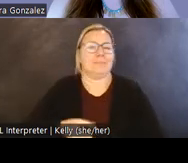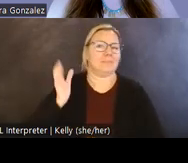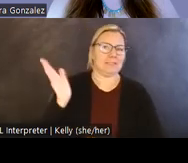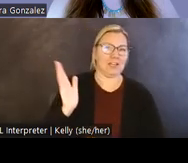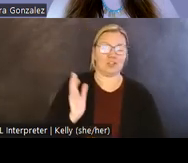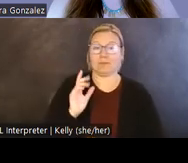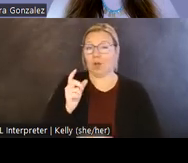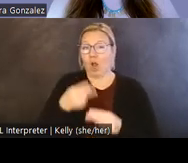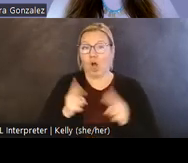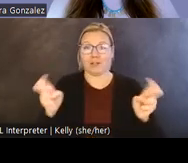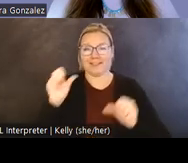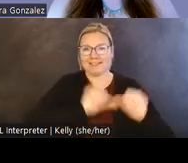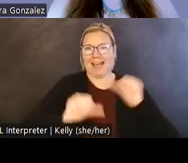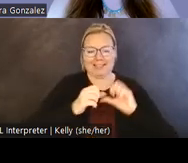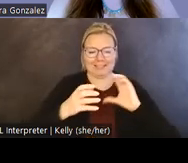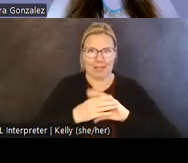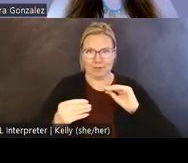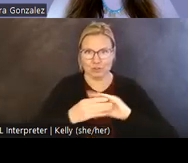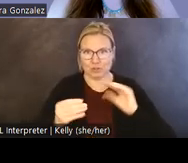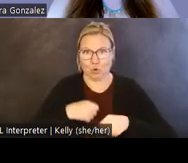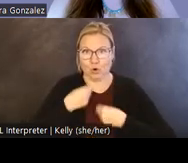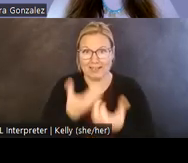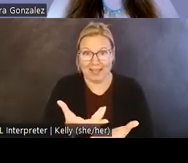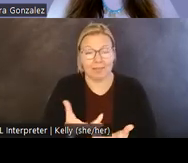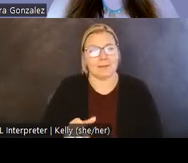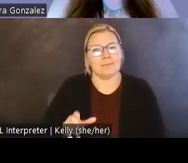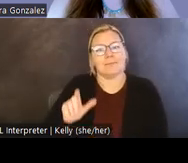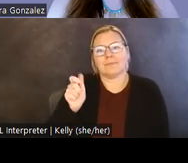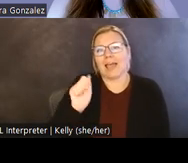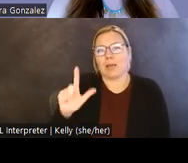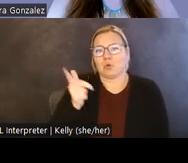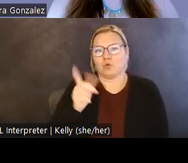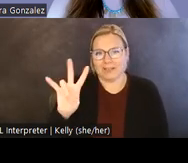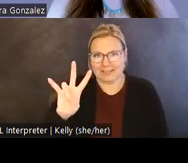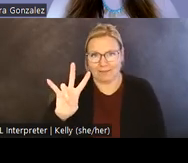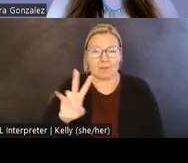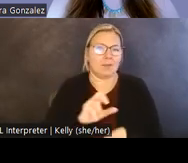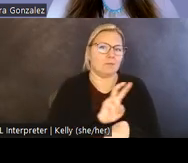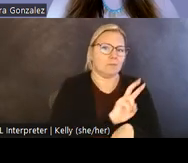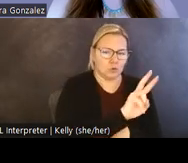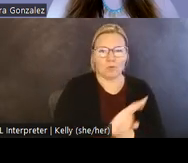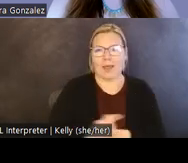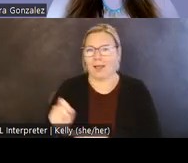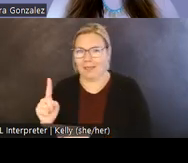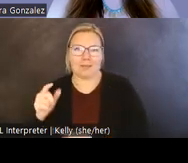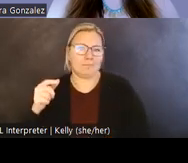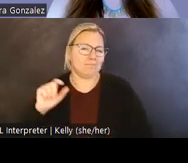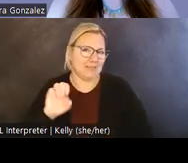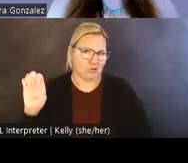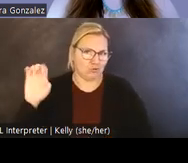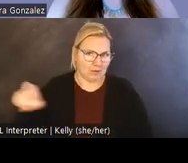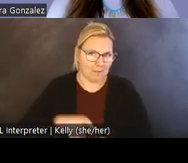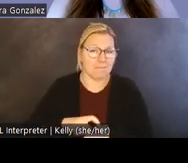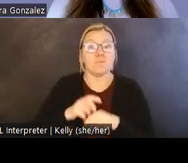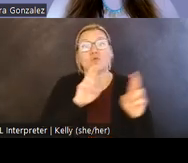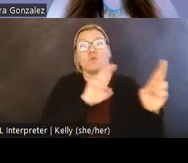Storytelling on Thursday, April 27th, at 2 p.m. Eastern, 11 a.m. Pacific. We are now ready for the main event,